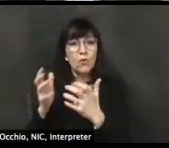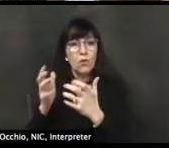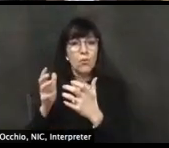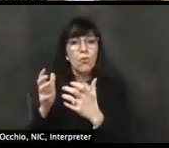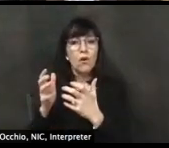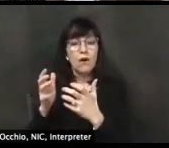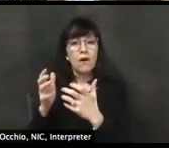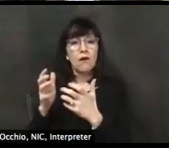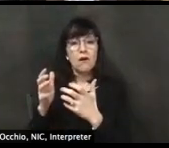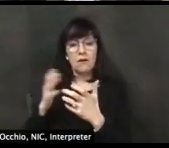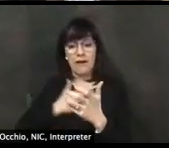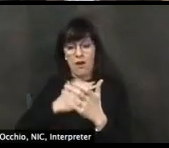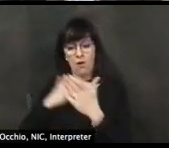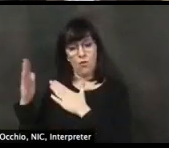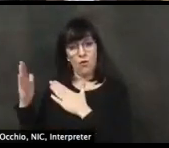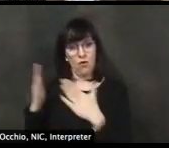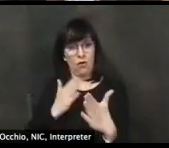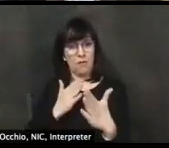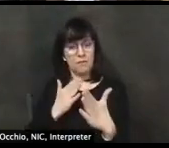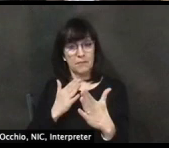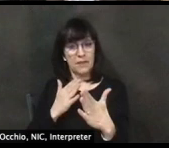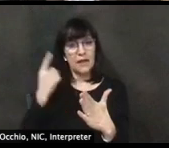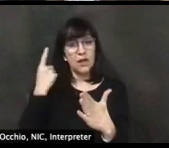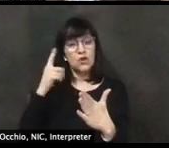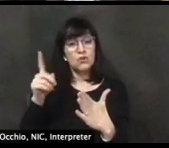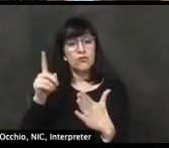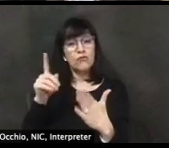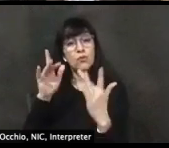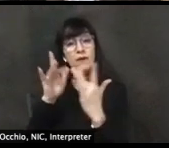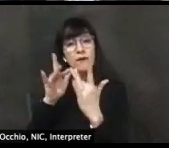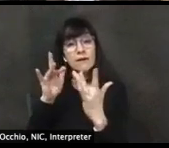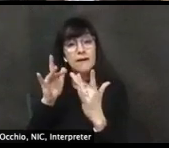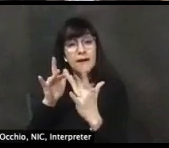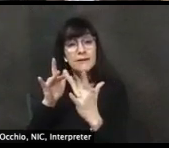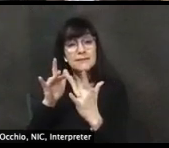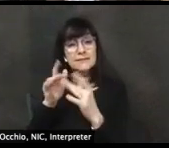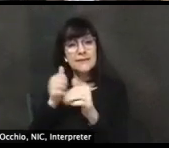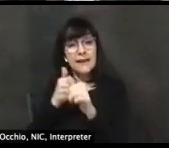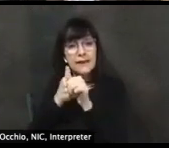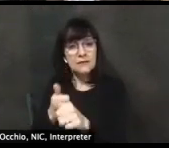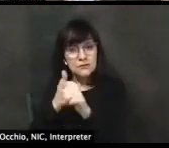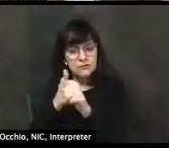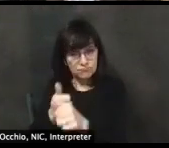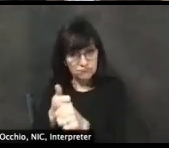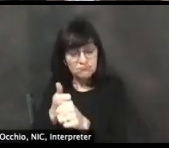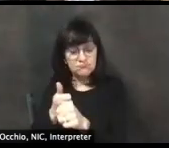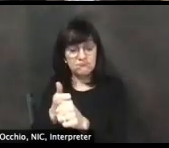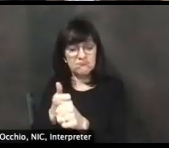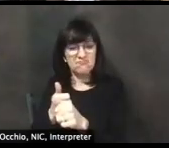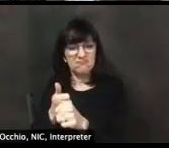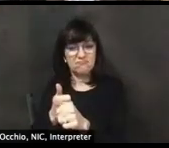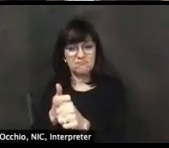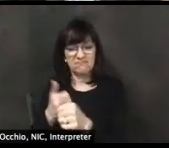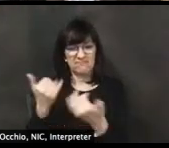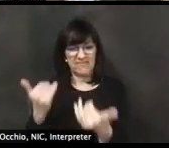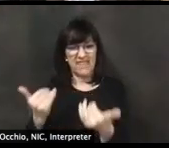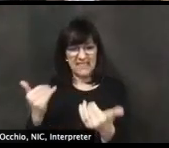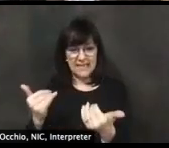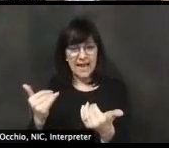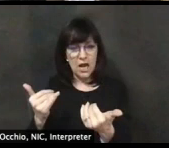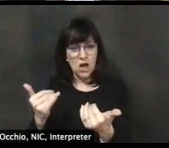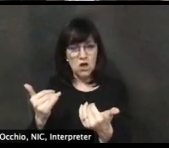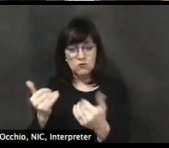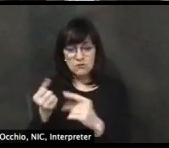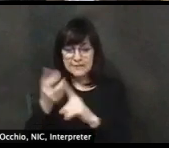tracing plan that we look forward to sharing next week. So happy to talk about, you know, different components of what we're doing, and